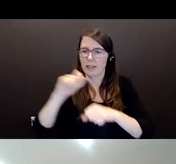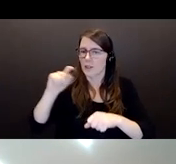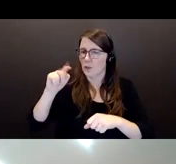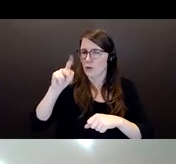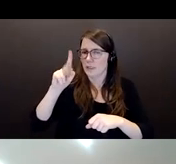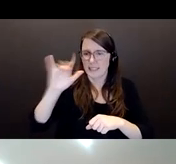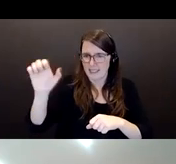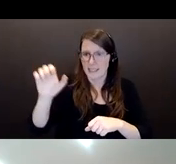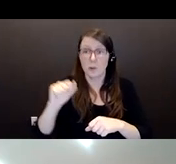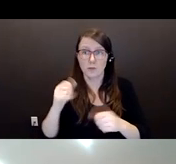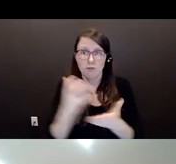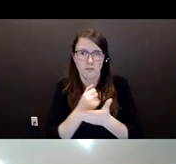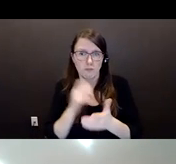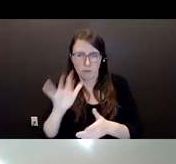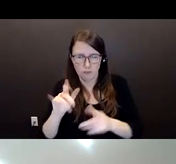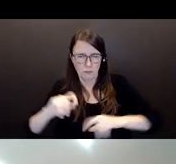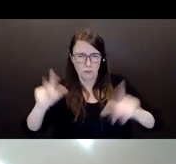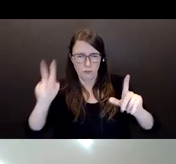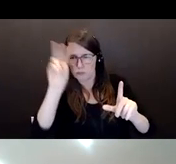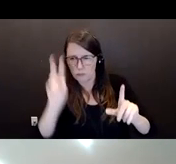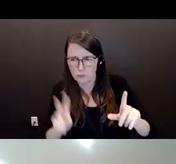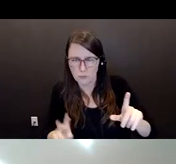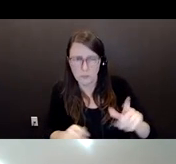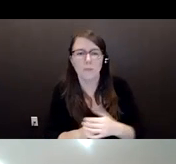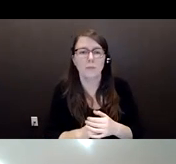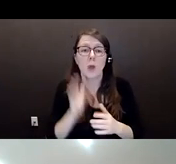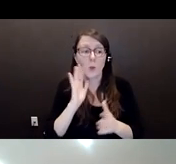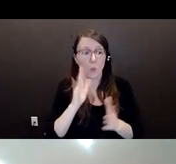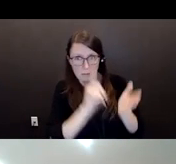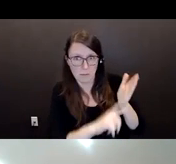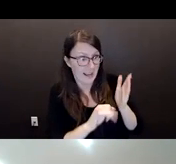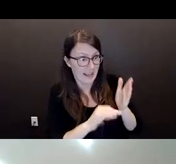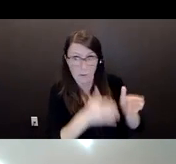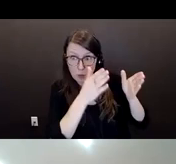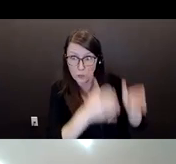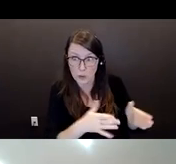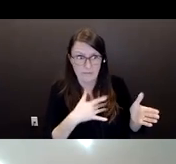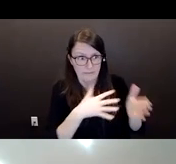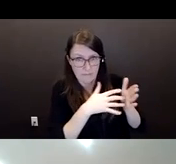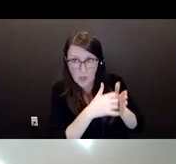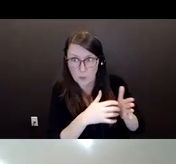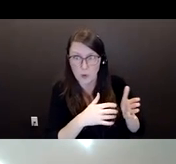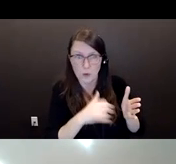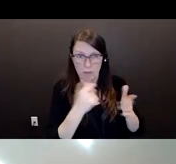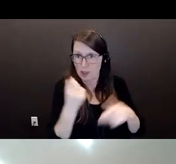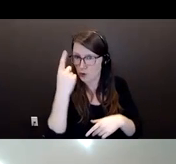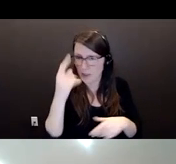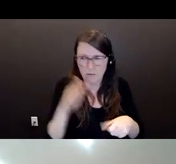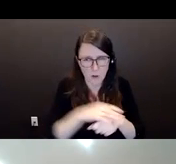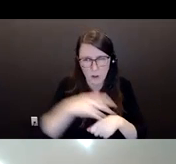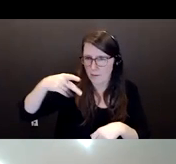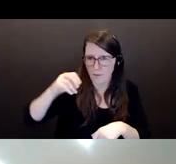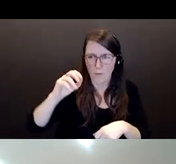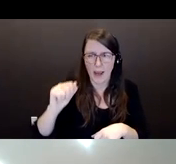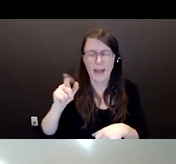cases where the person's at risk and does have vulnerability where they cannot understand or appreciate their situation. Lastly, there's a slider just around